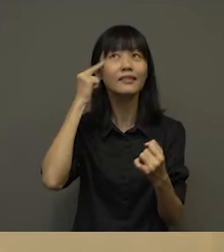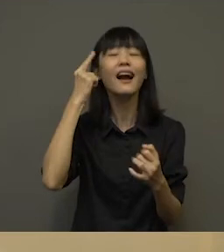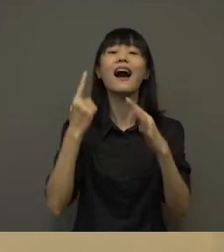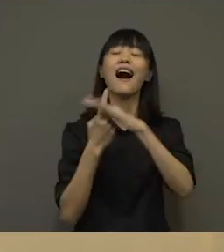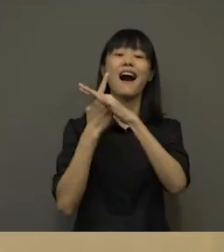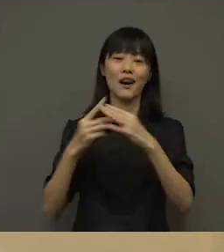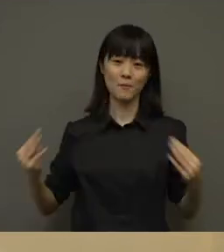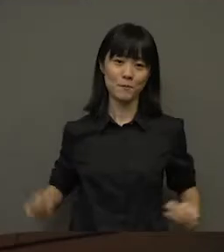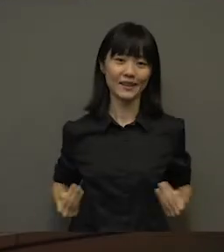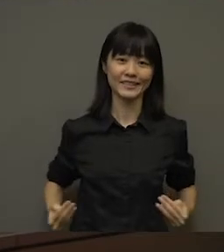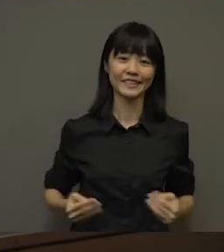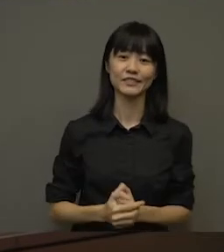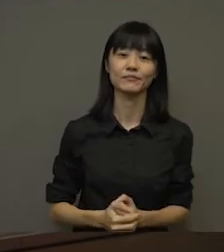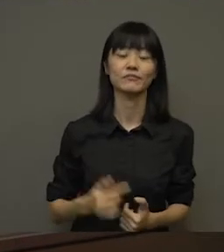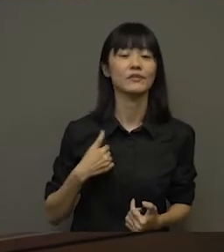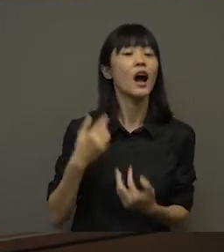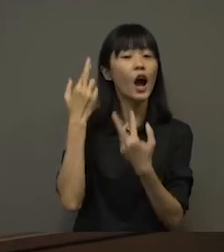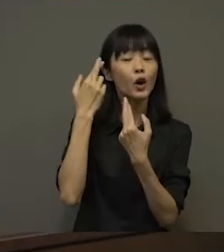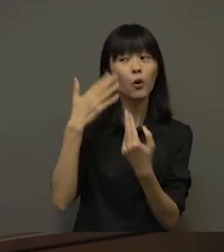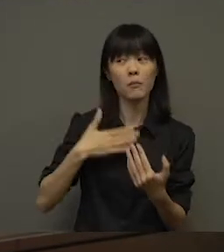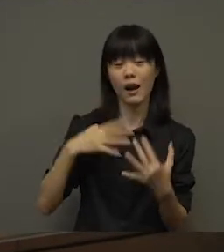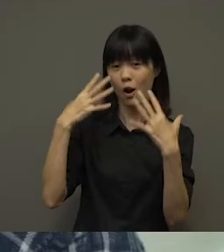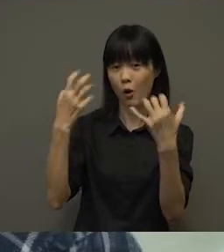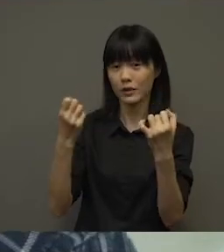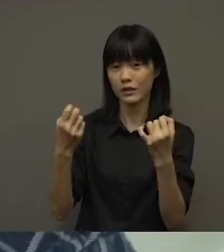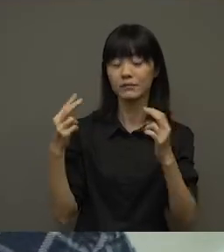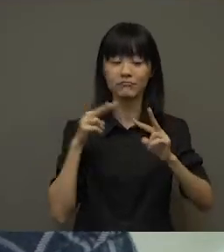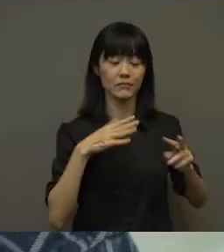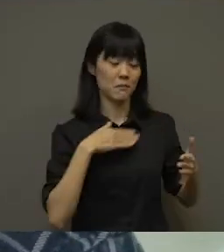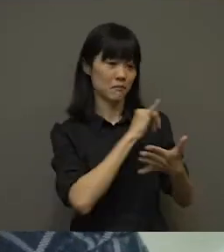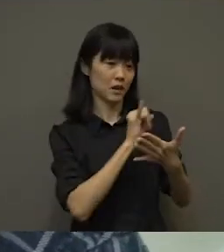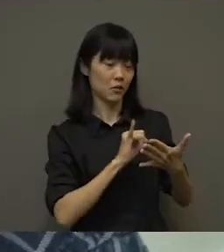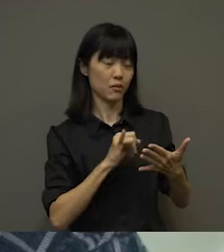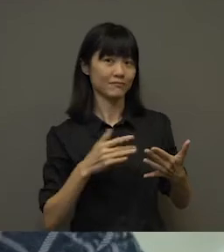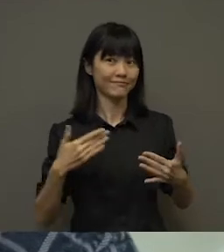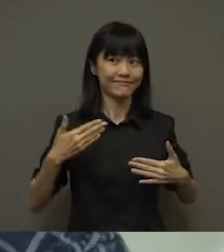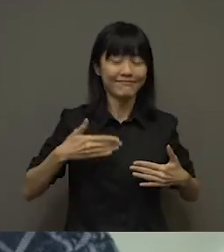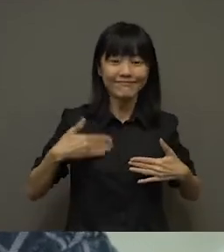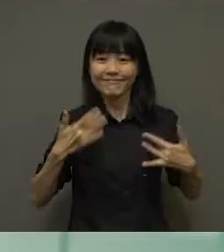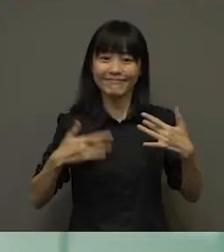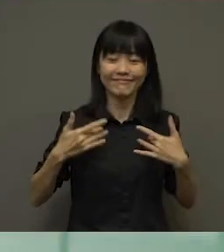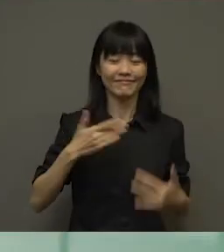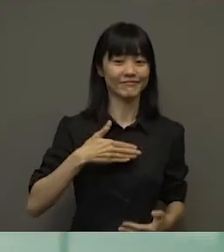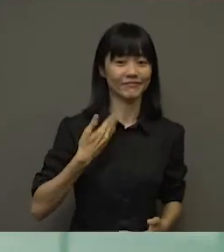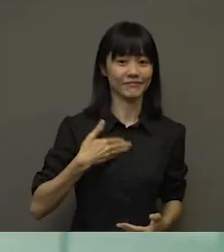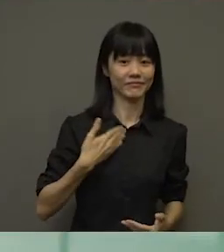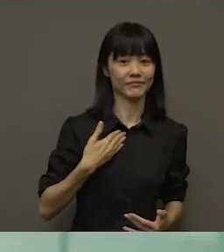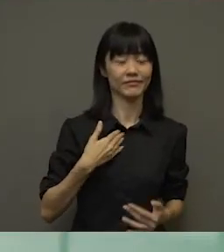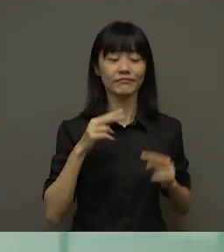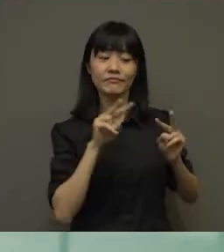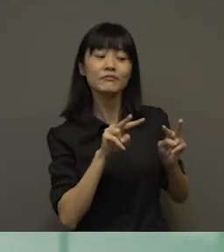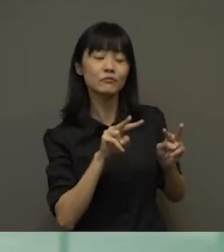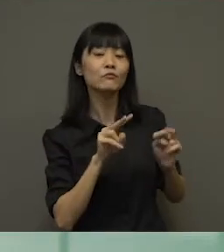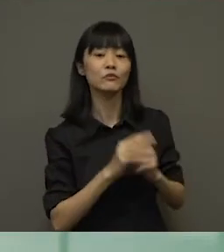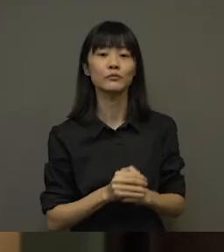put them onto monkeys. I hope my audiences will be delighted and have a sense of euphoria after they view